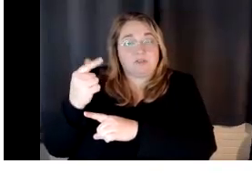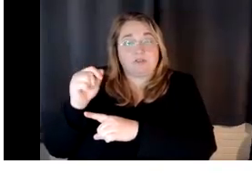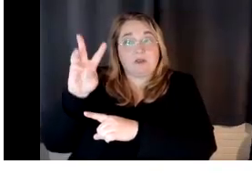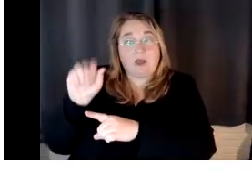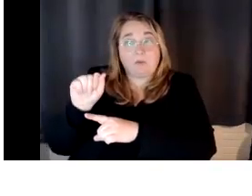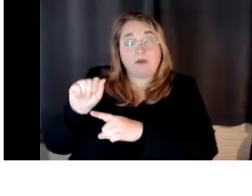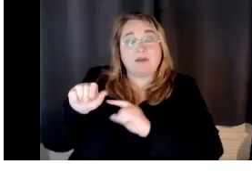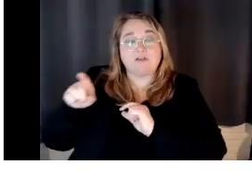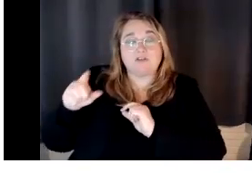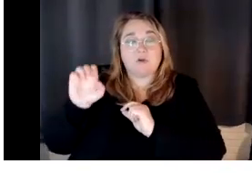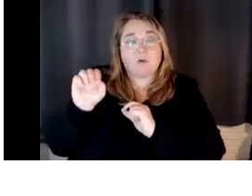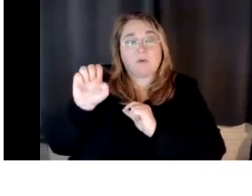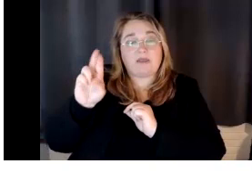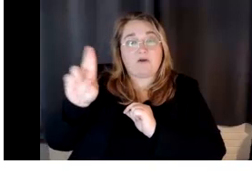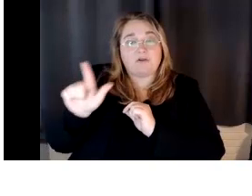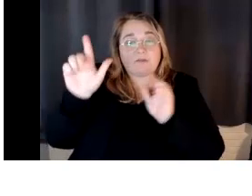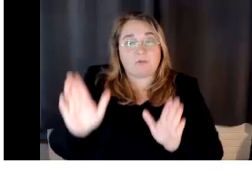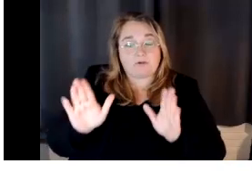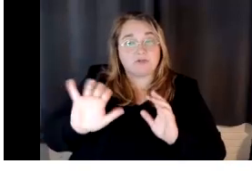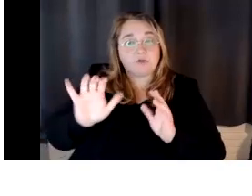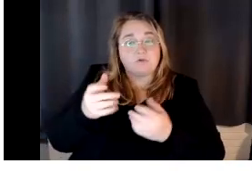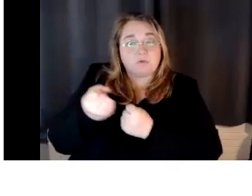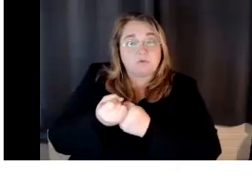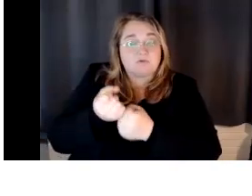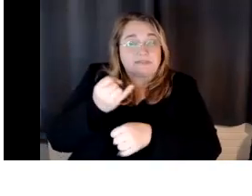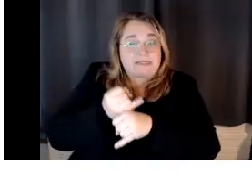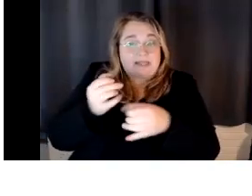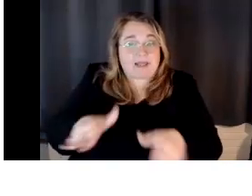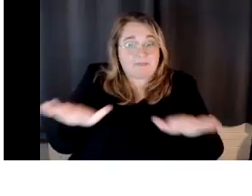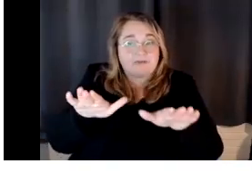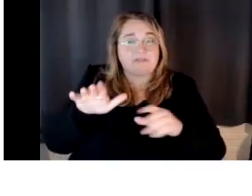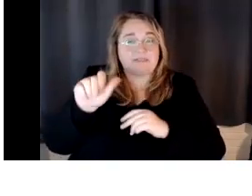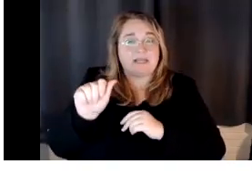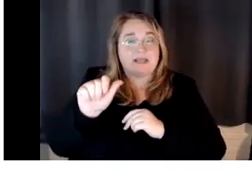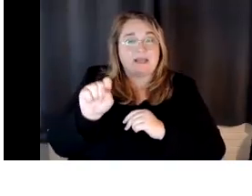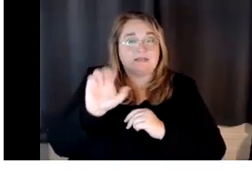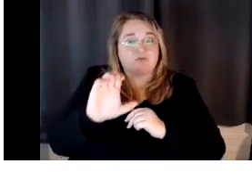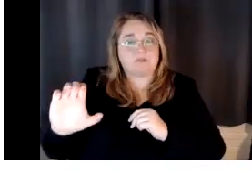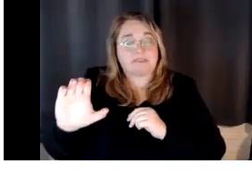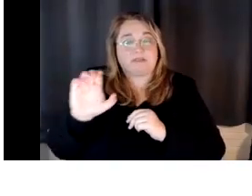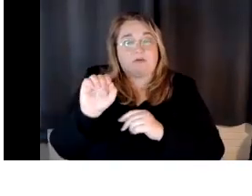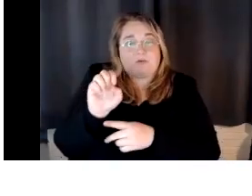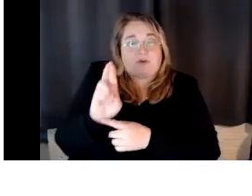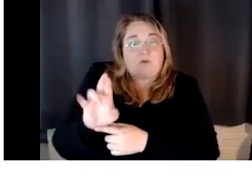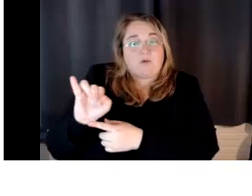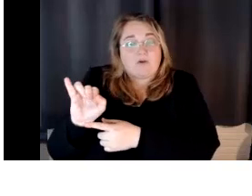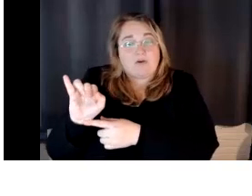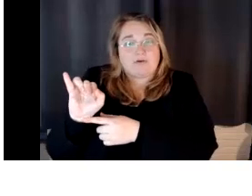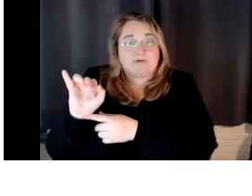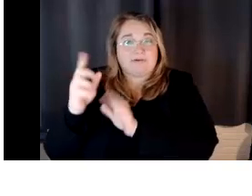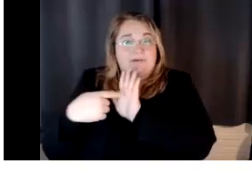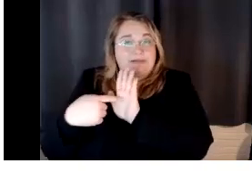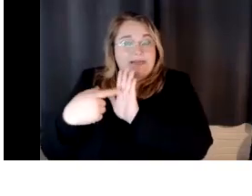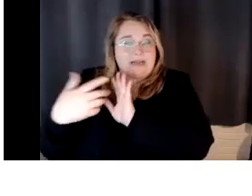and she also serves our campus as the, um, ASCCC, um, OERI liaison.